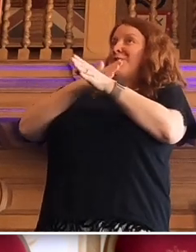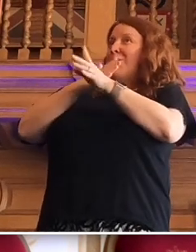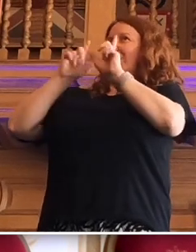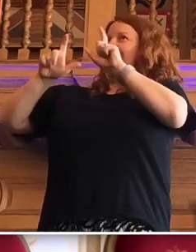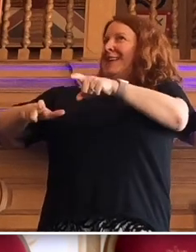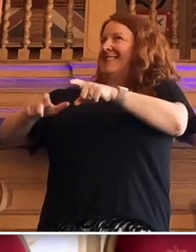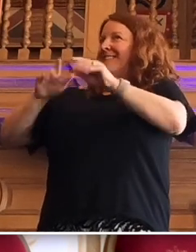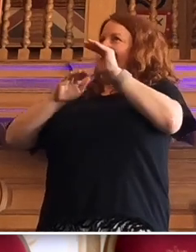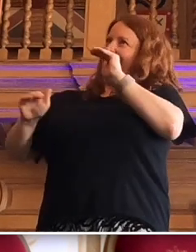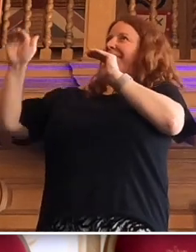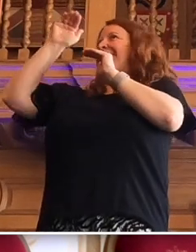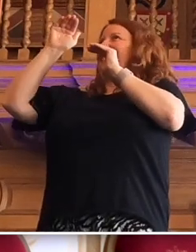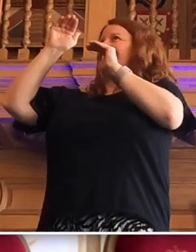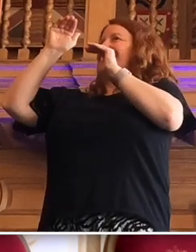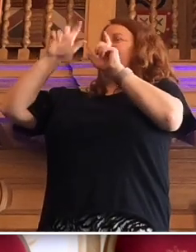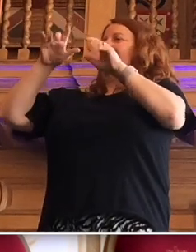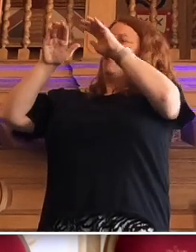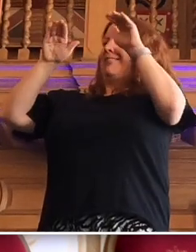Correlation is not causation.